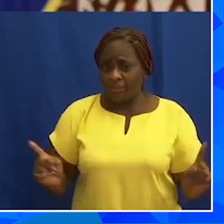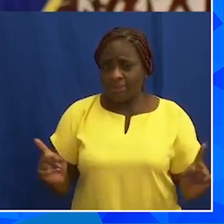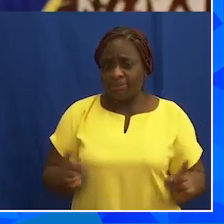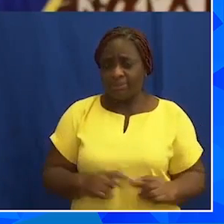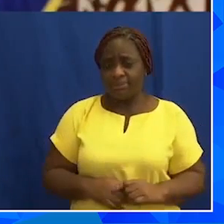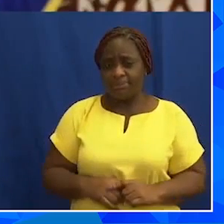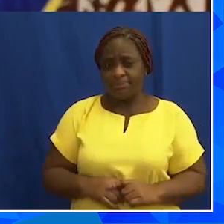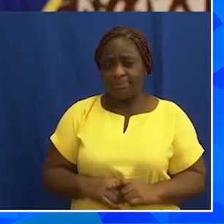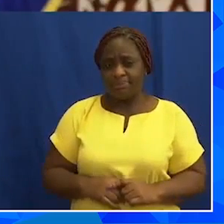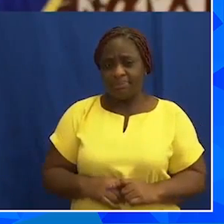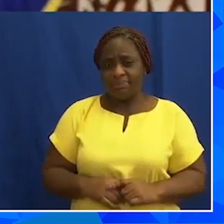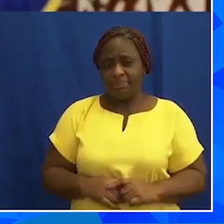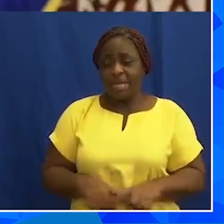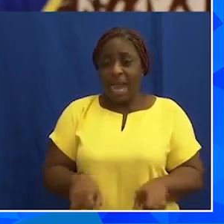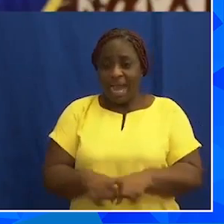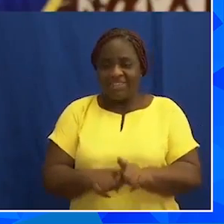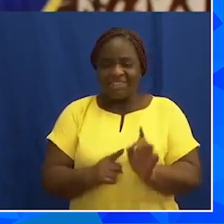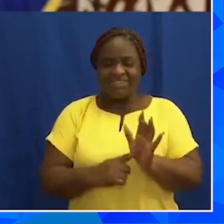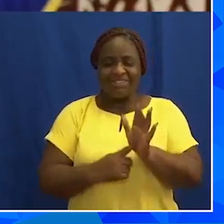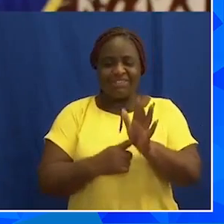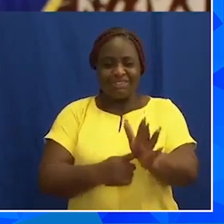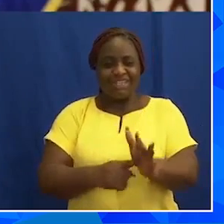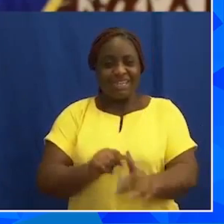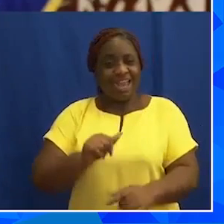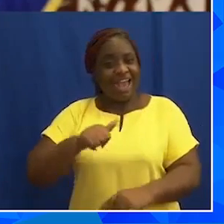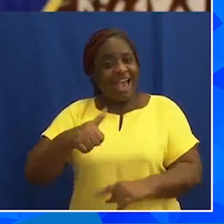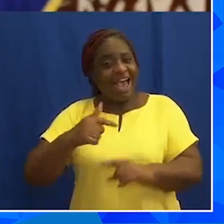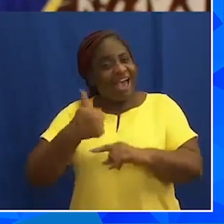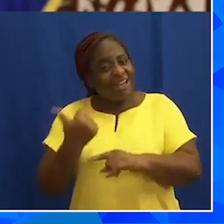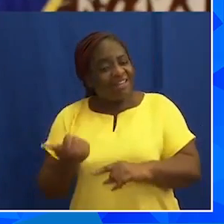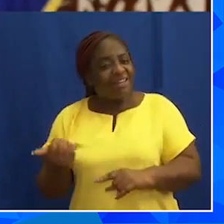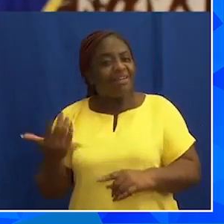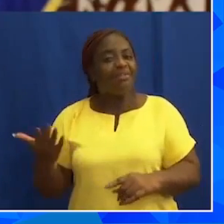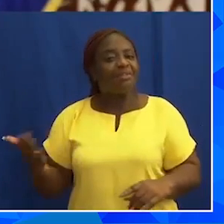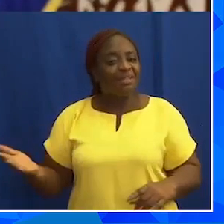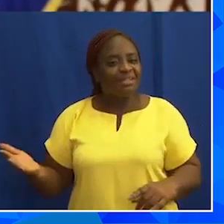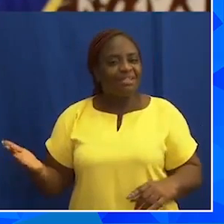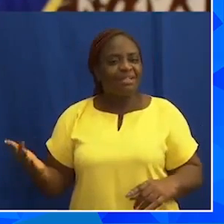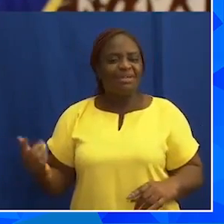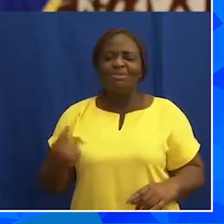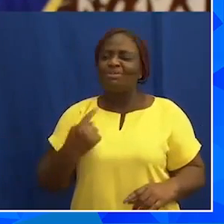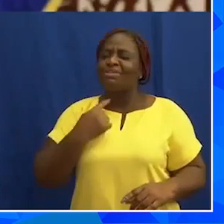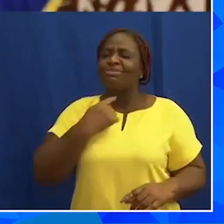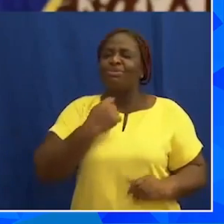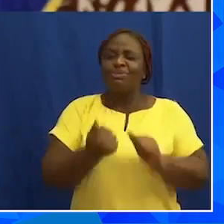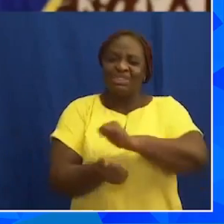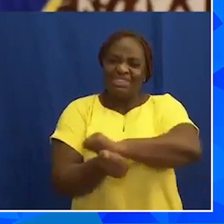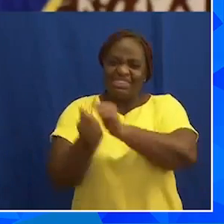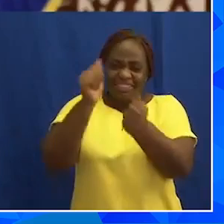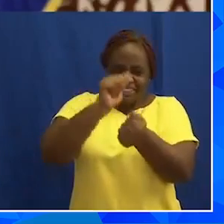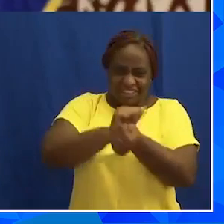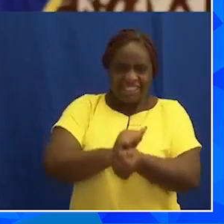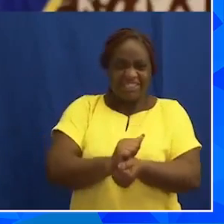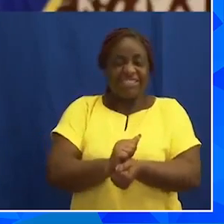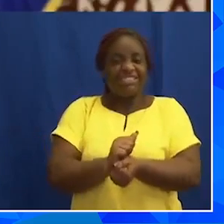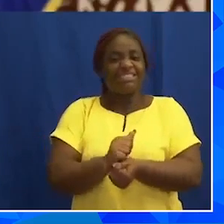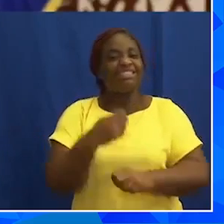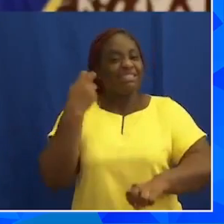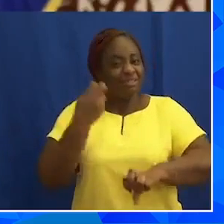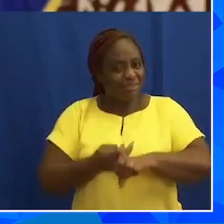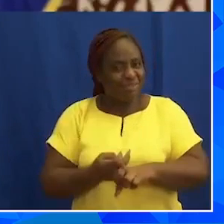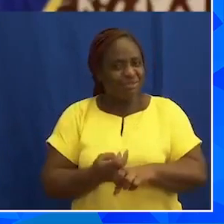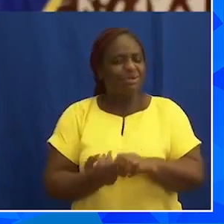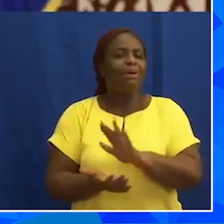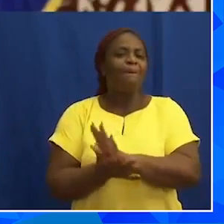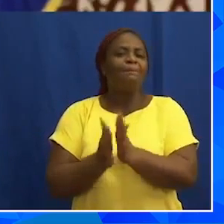But, as we have shown in other circumstances, we should turn this crisis into an opportunity